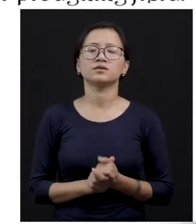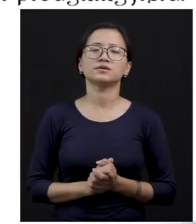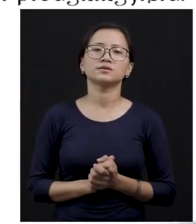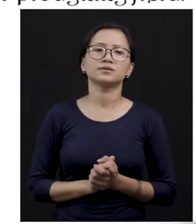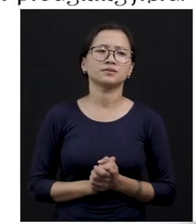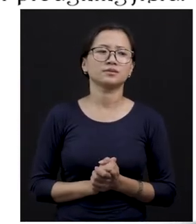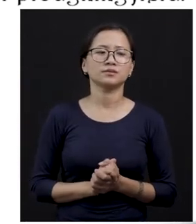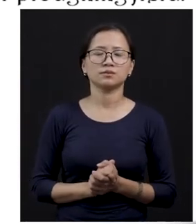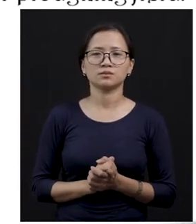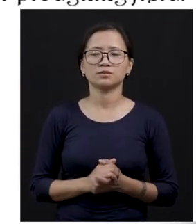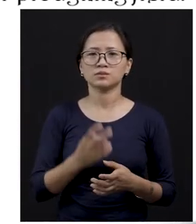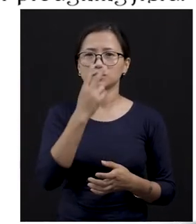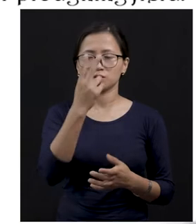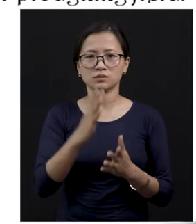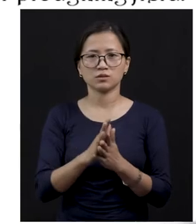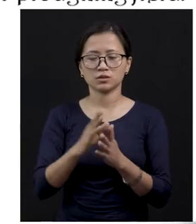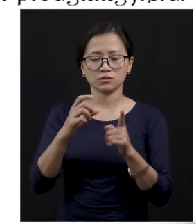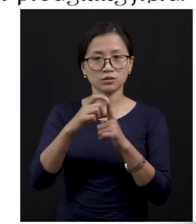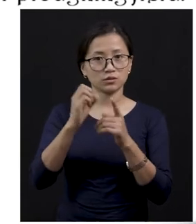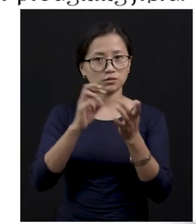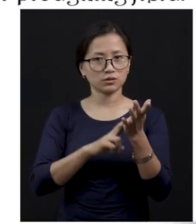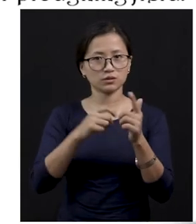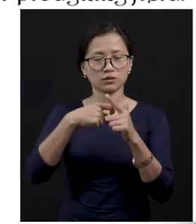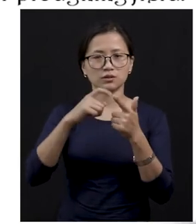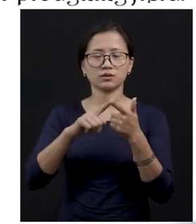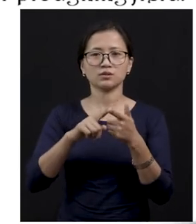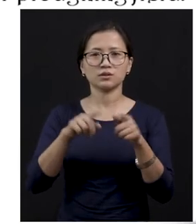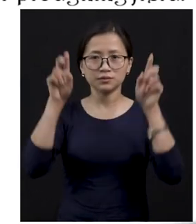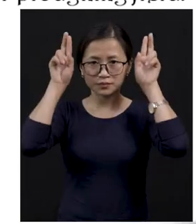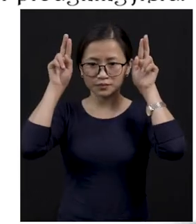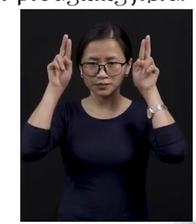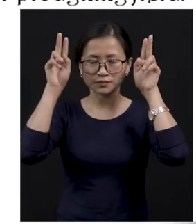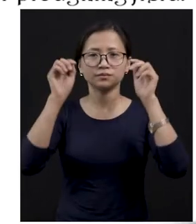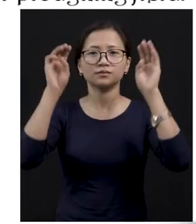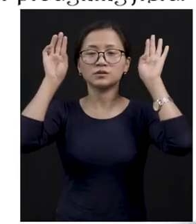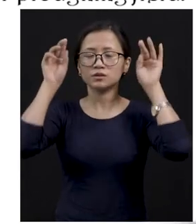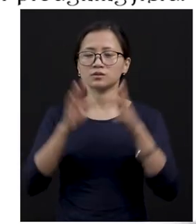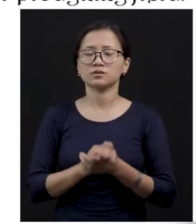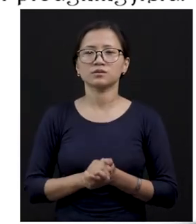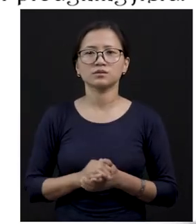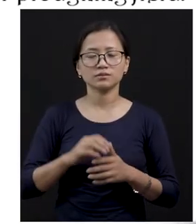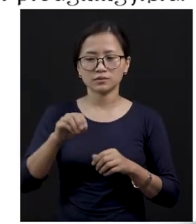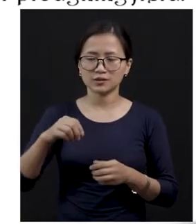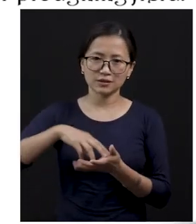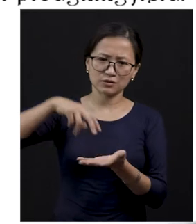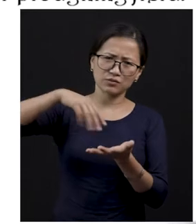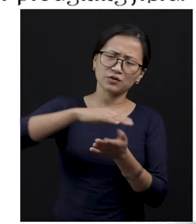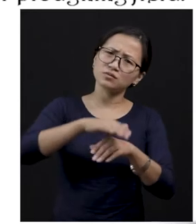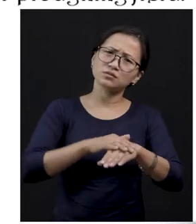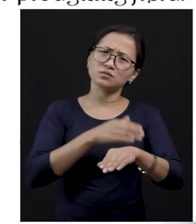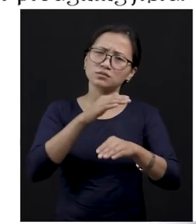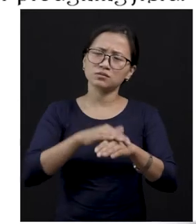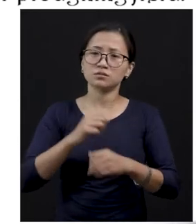See? And here it is, this is a donkey. Okay? This is a donkey with, see, carrying such